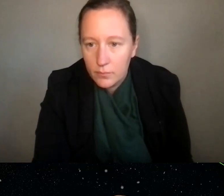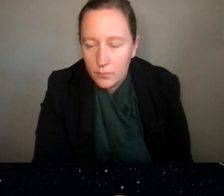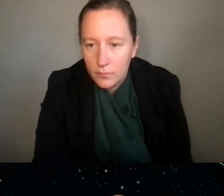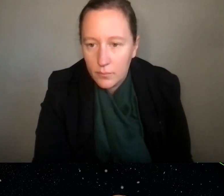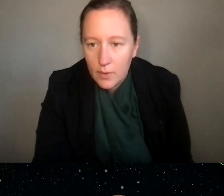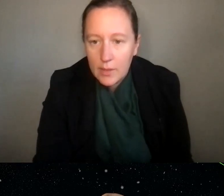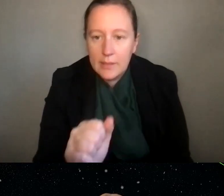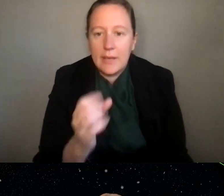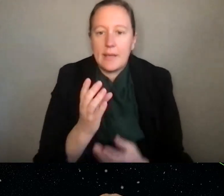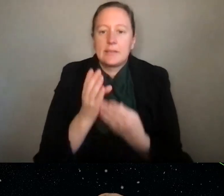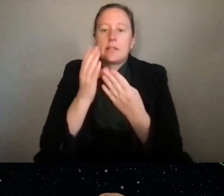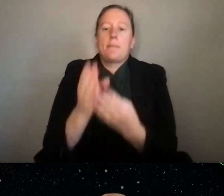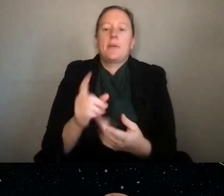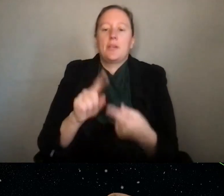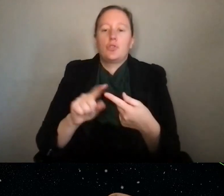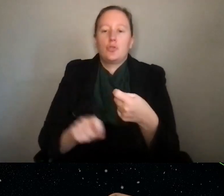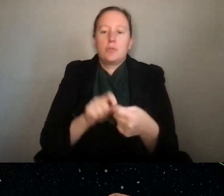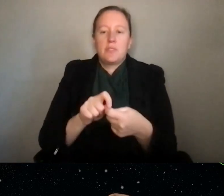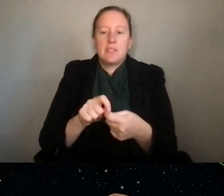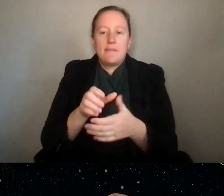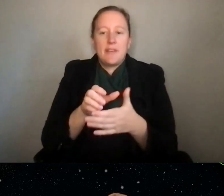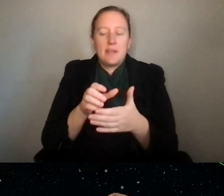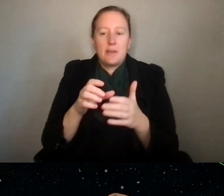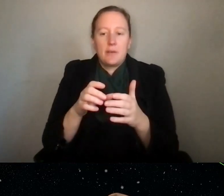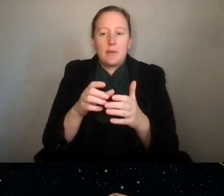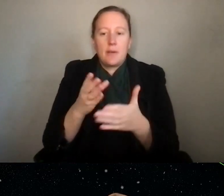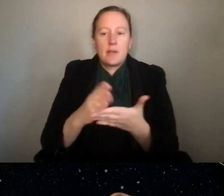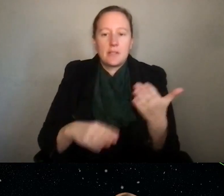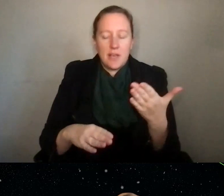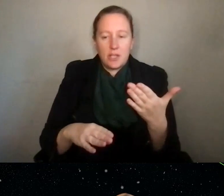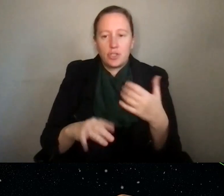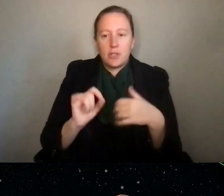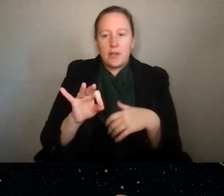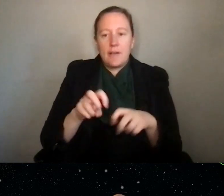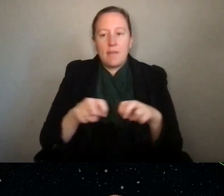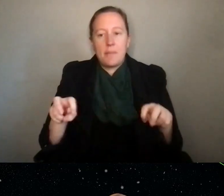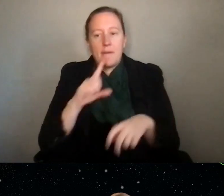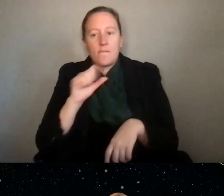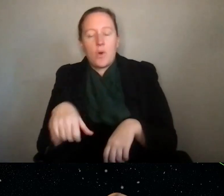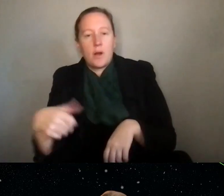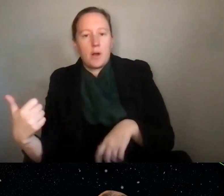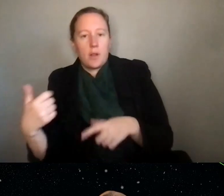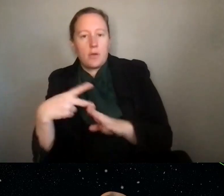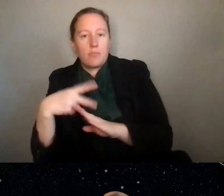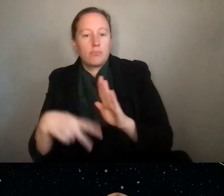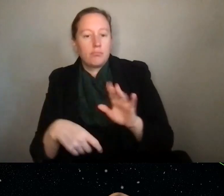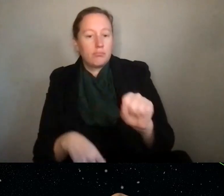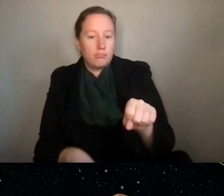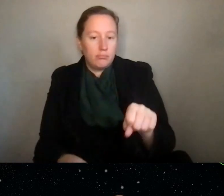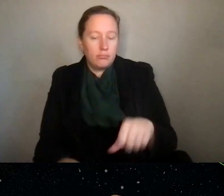to a specific center? Section, I think you mean program, if you're a panelist in another program of the same directorate? Absolutely.